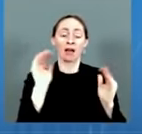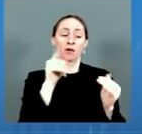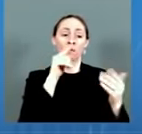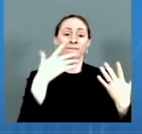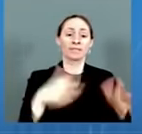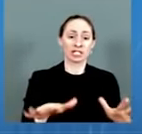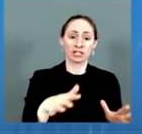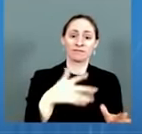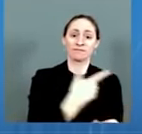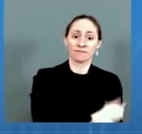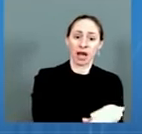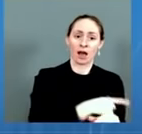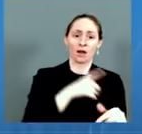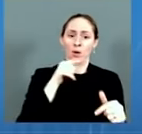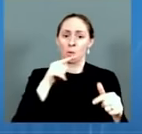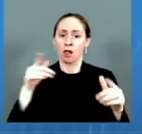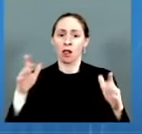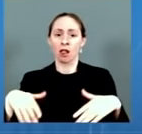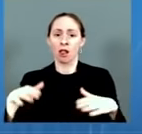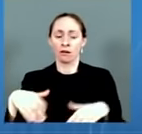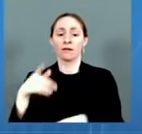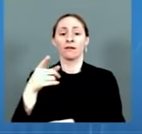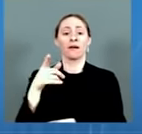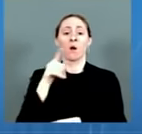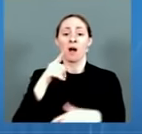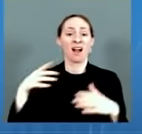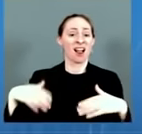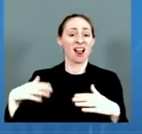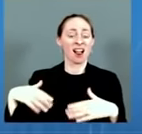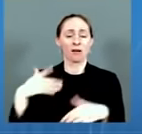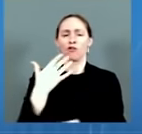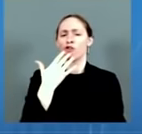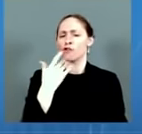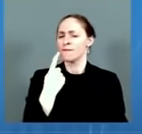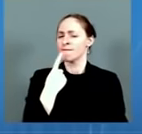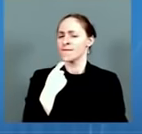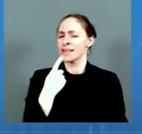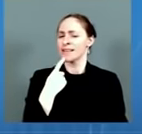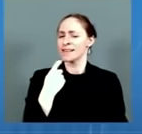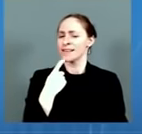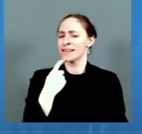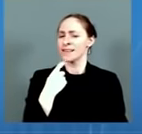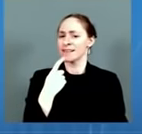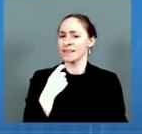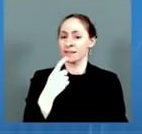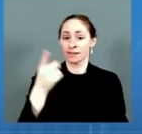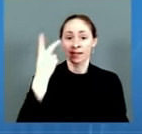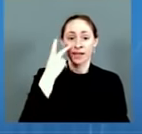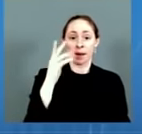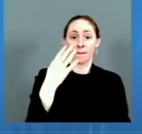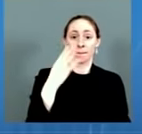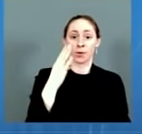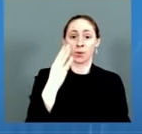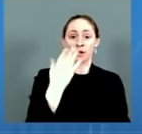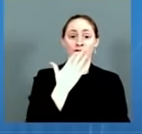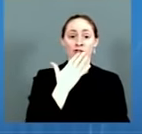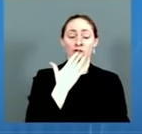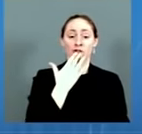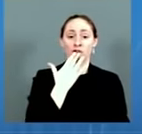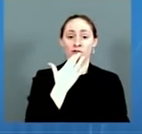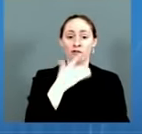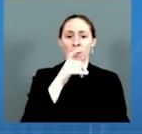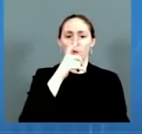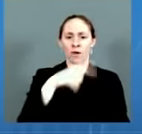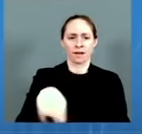vaccinated, represented by the middle blue line, and those who have received an additional booster dose, represented by the bottom